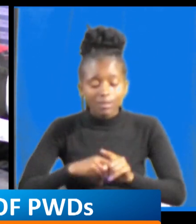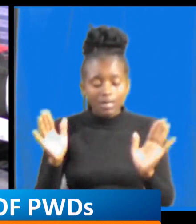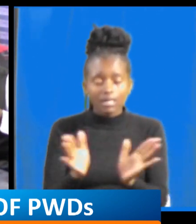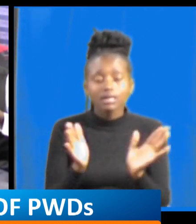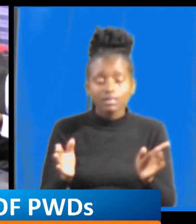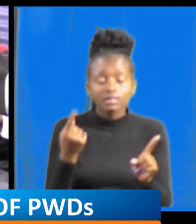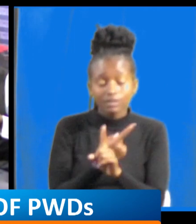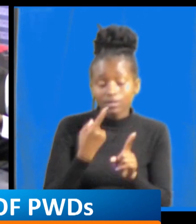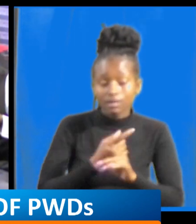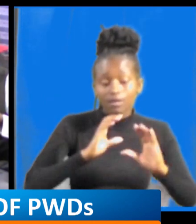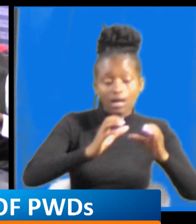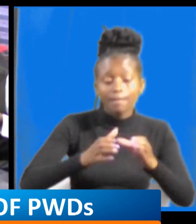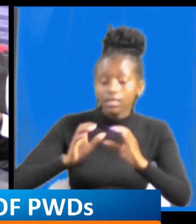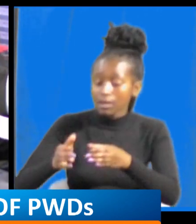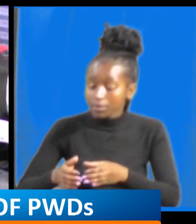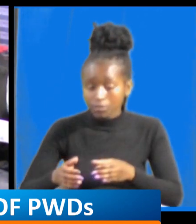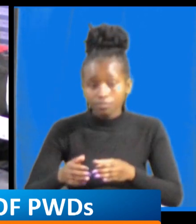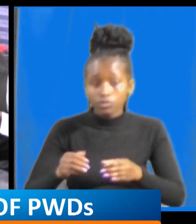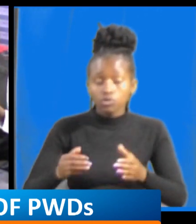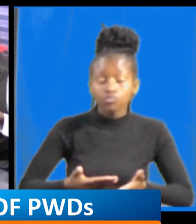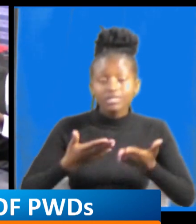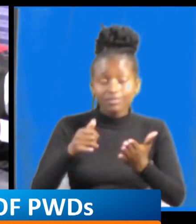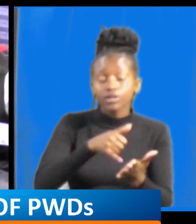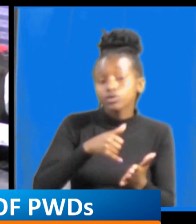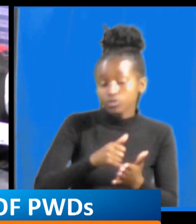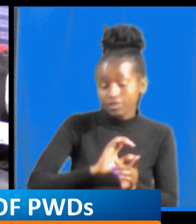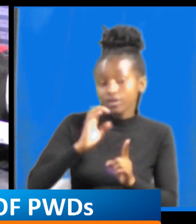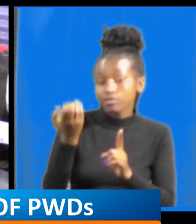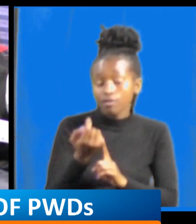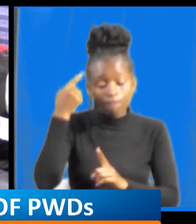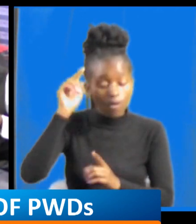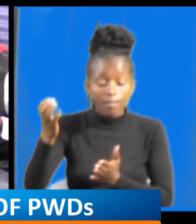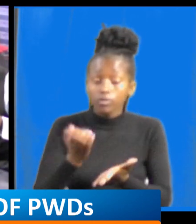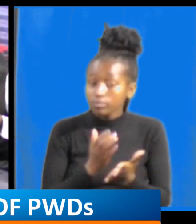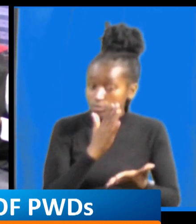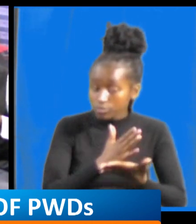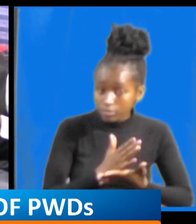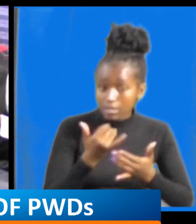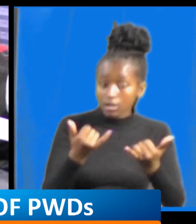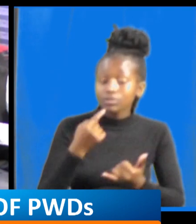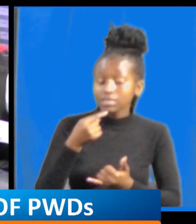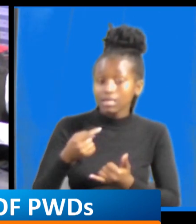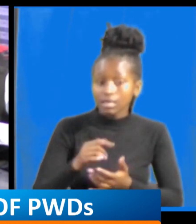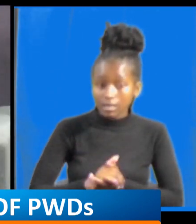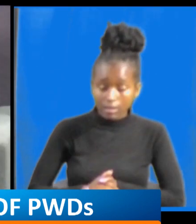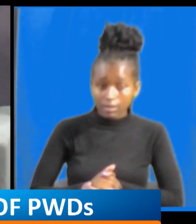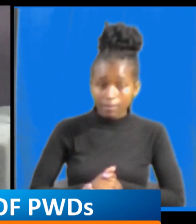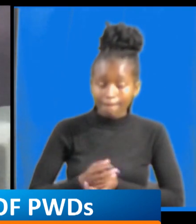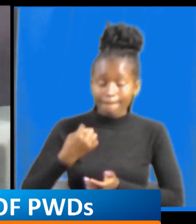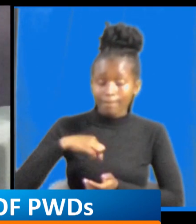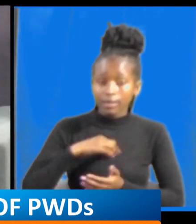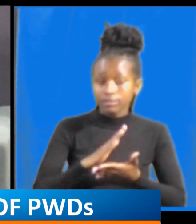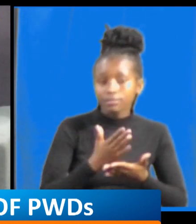an inclusive and provide an inclusive environment for employment as well one of the core values of